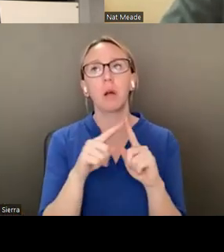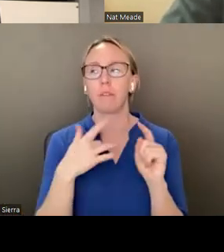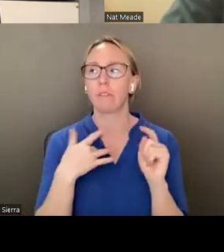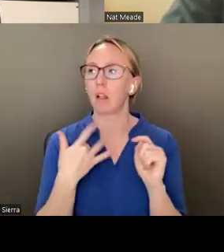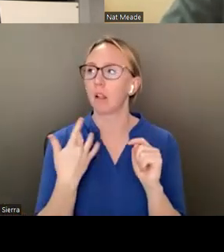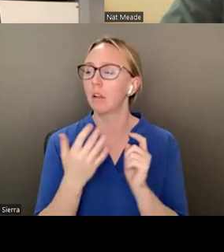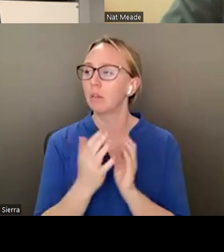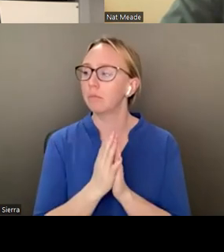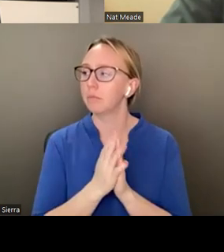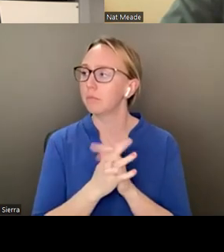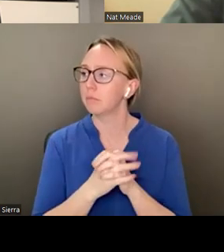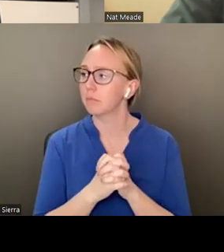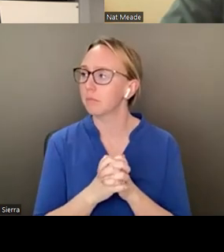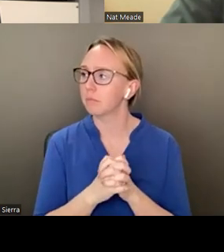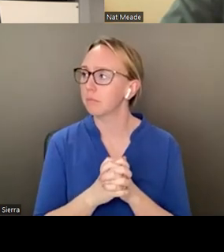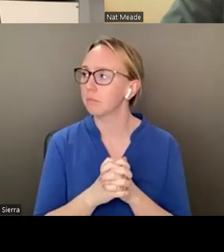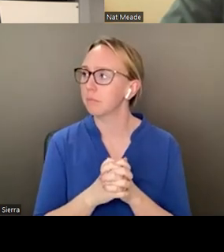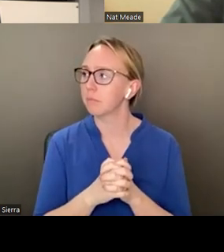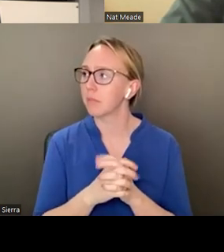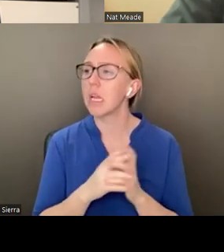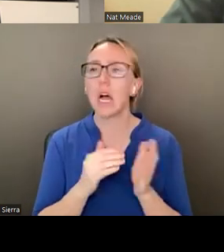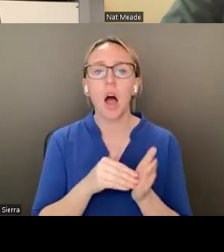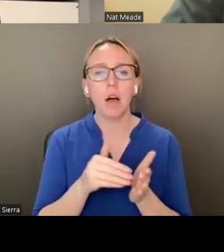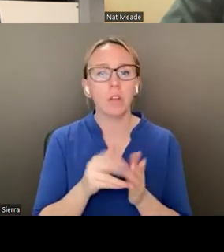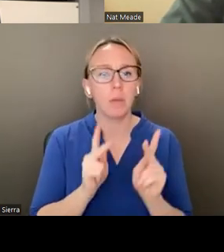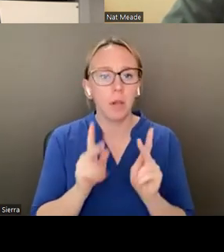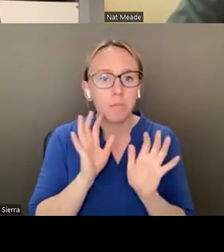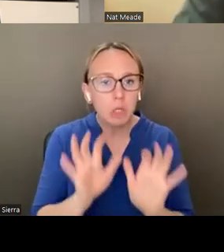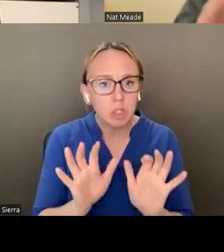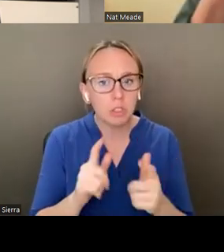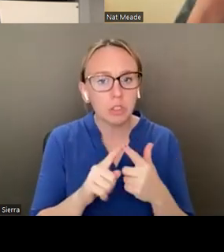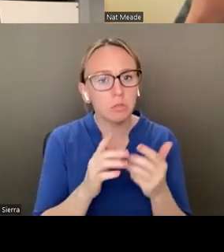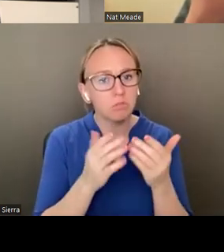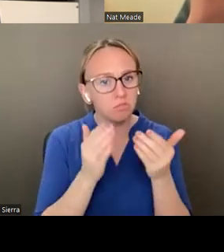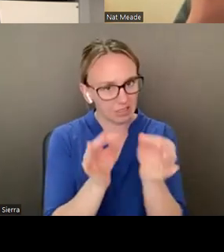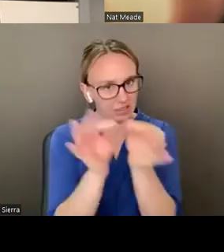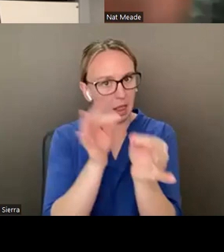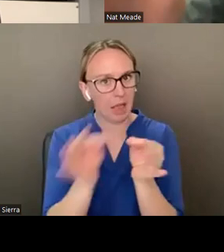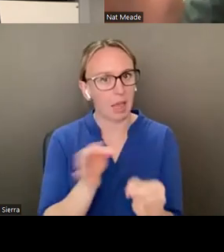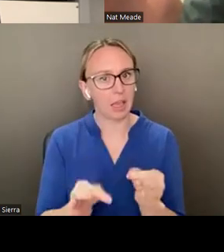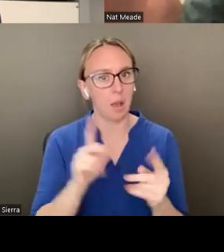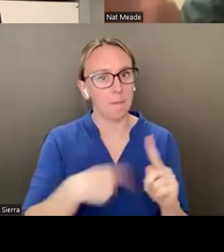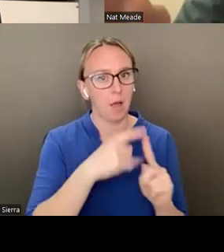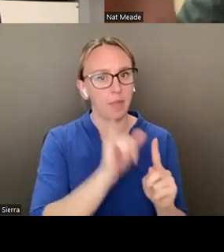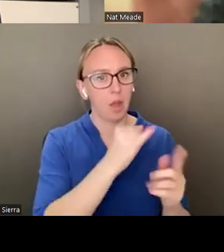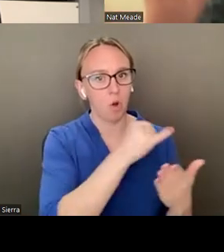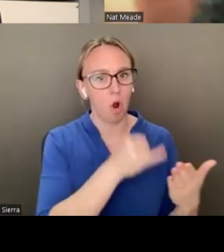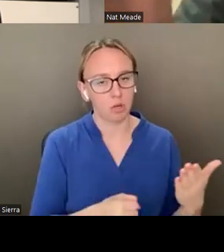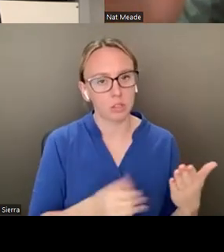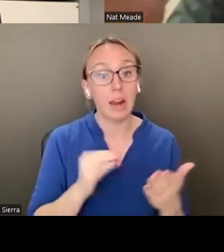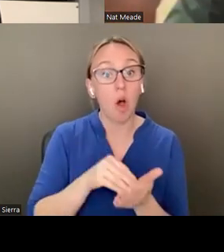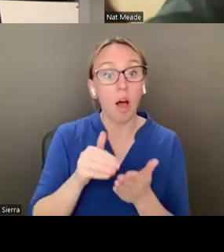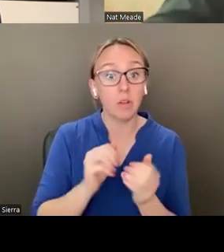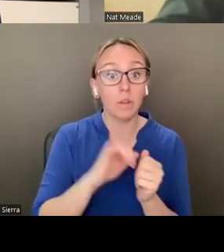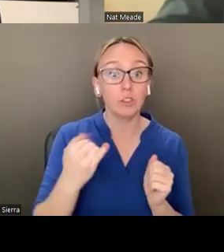push to, um, kind of articulate the work or to investigate the work, but I feel like oftentimes, and I really felt this with James Castle's work, the